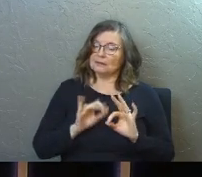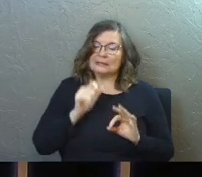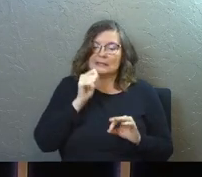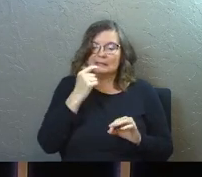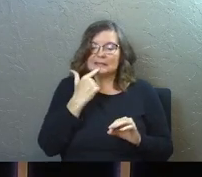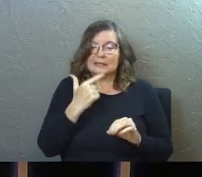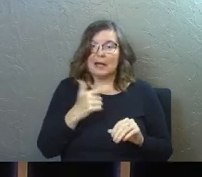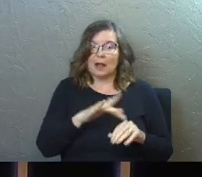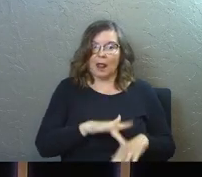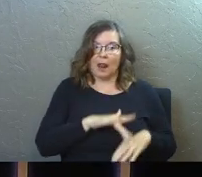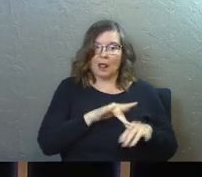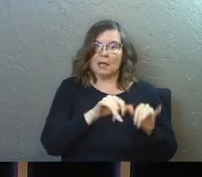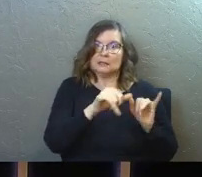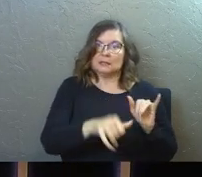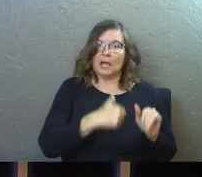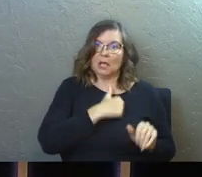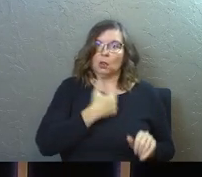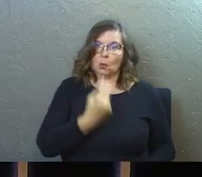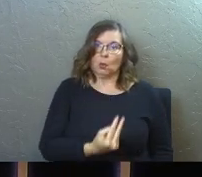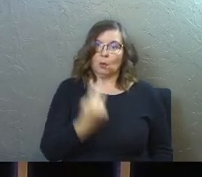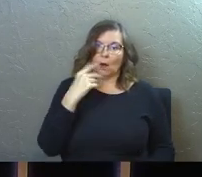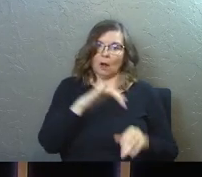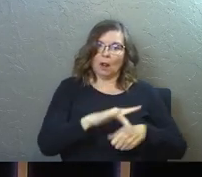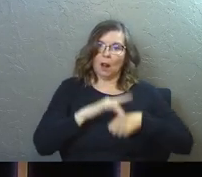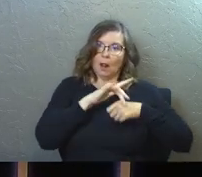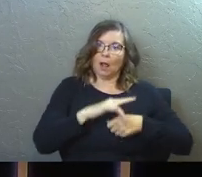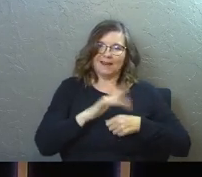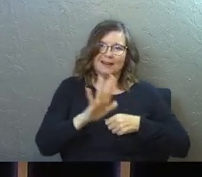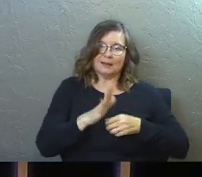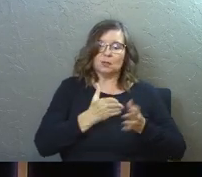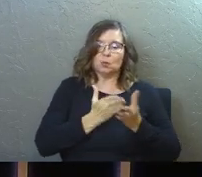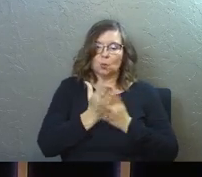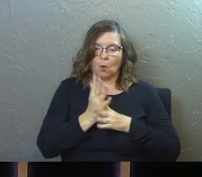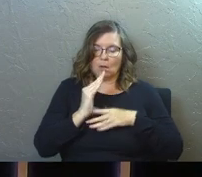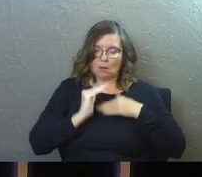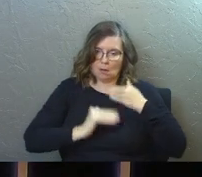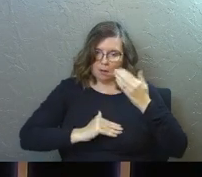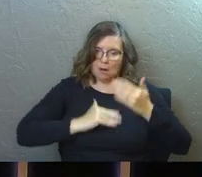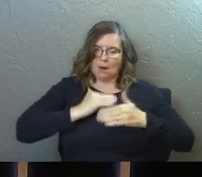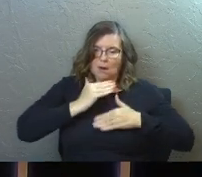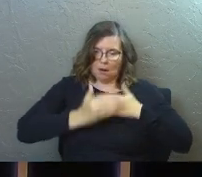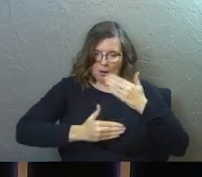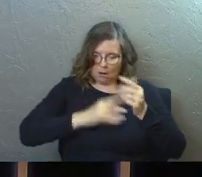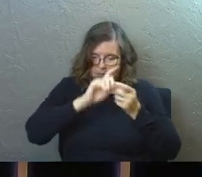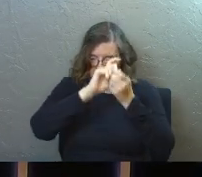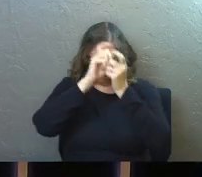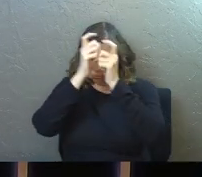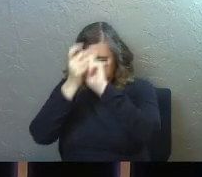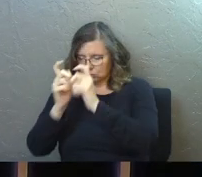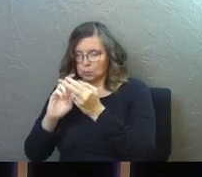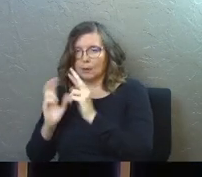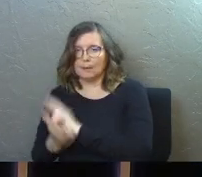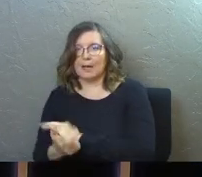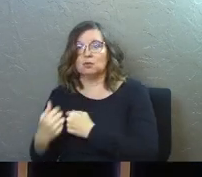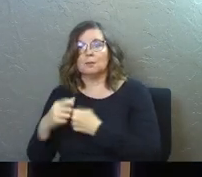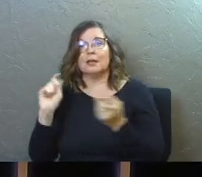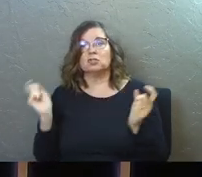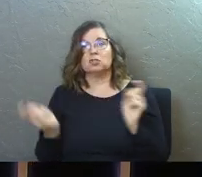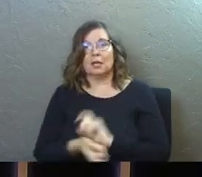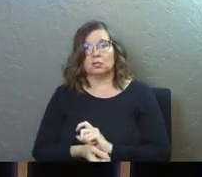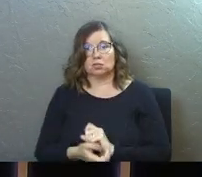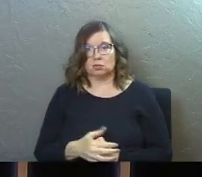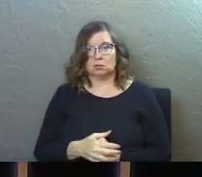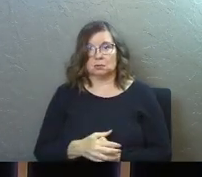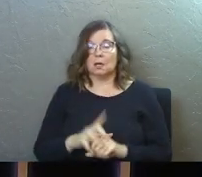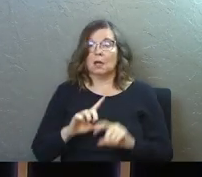He doesn't say live in the regret for the rest of your life. He says that you go through that regret to repentance and you make change,